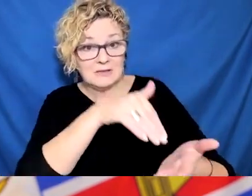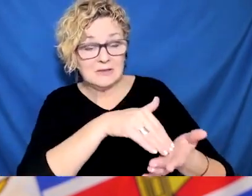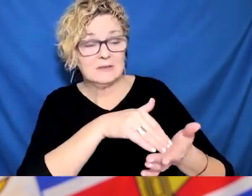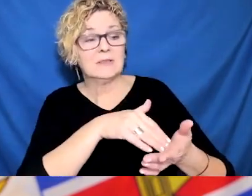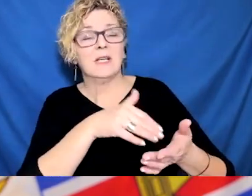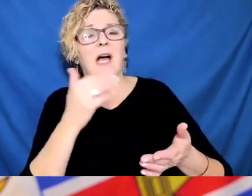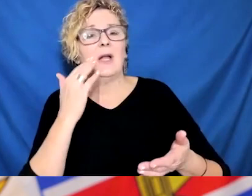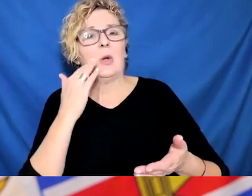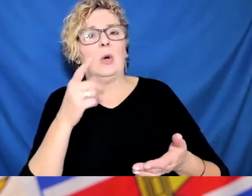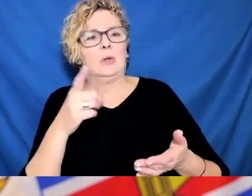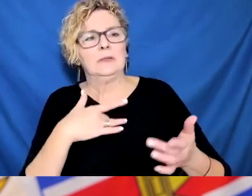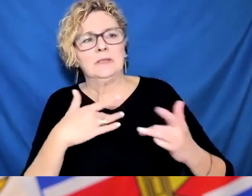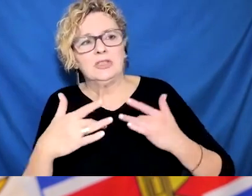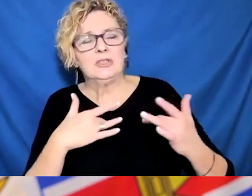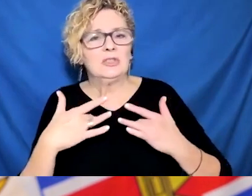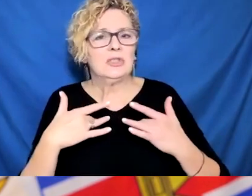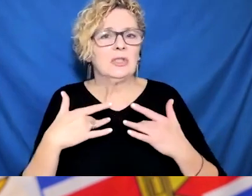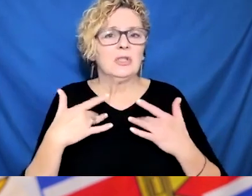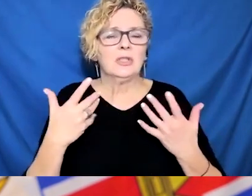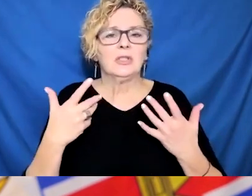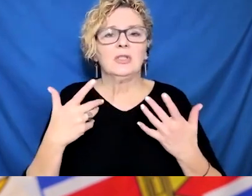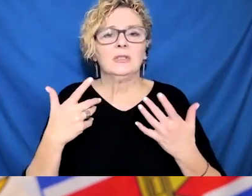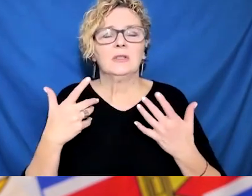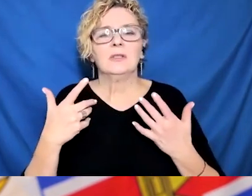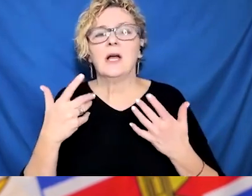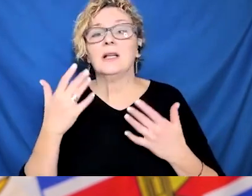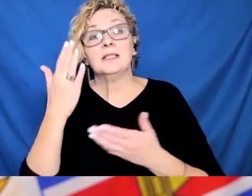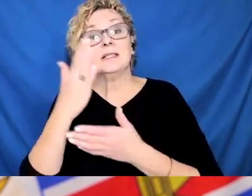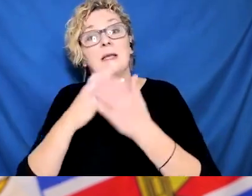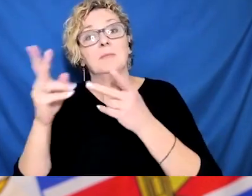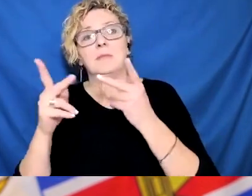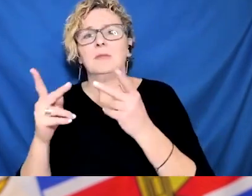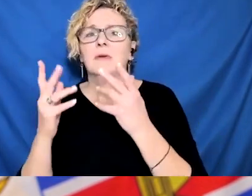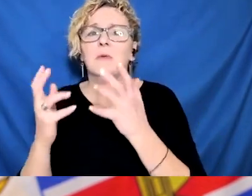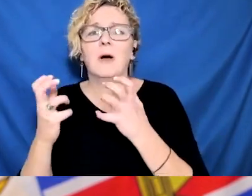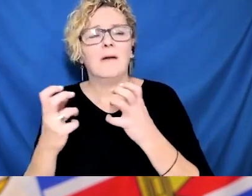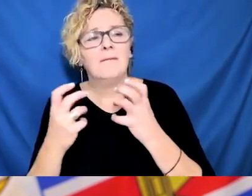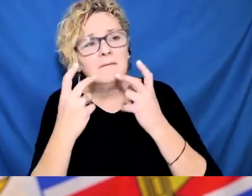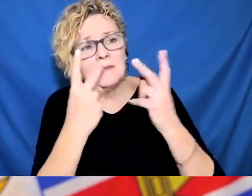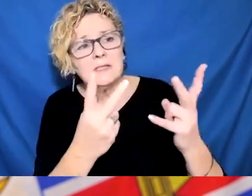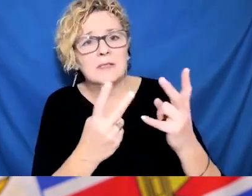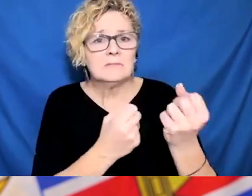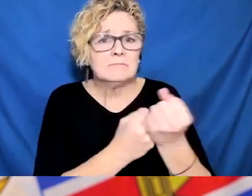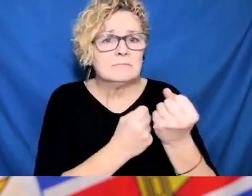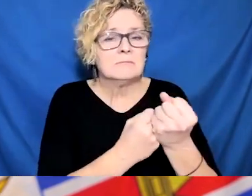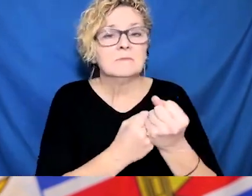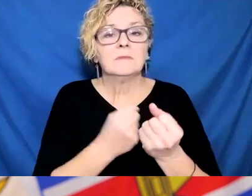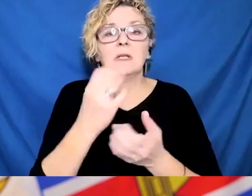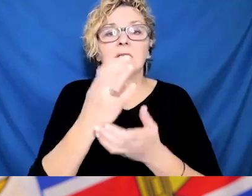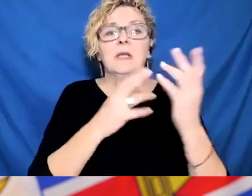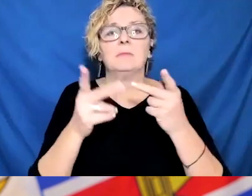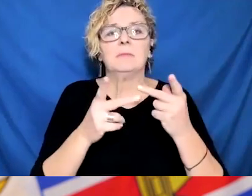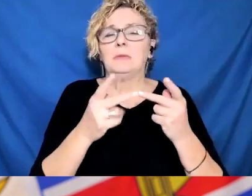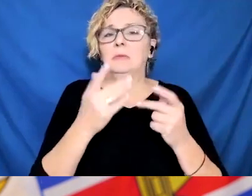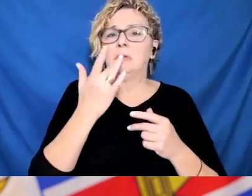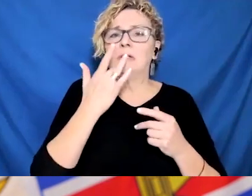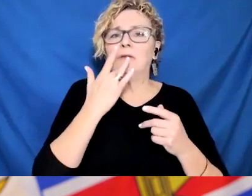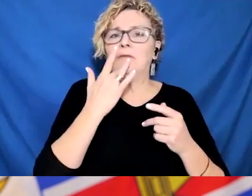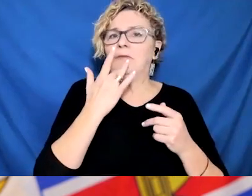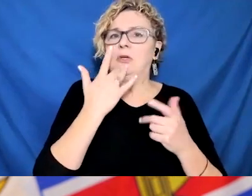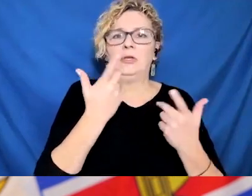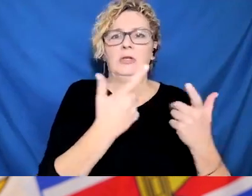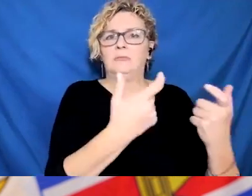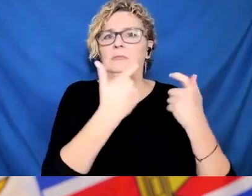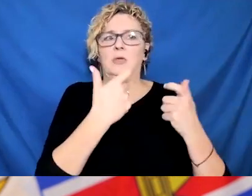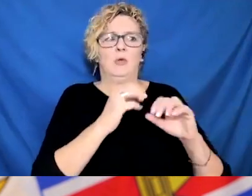our families, our communities, doing our part every day. And we know the things that are working, we know that there are changes,